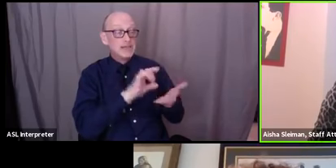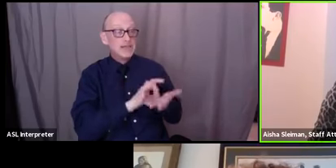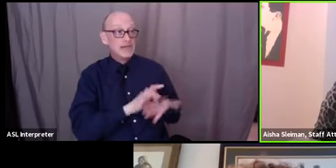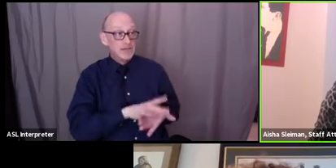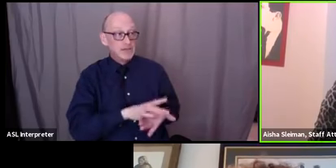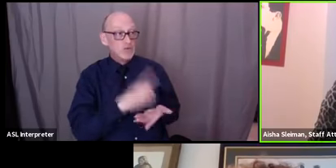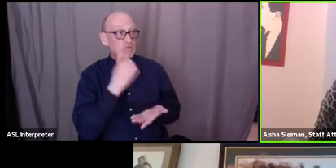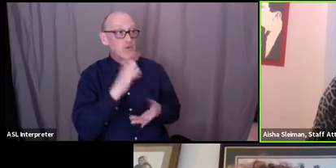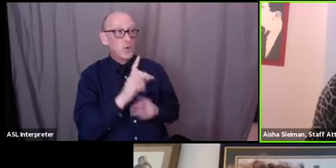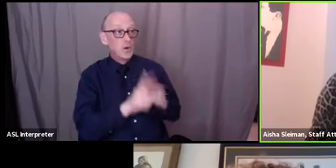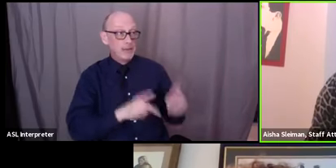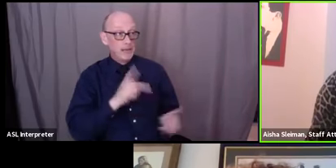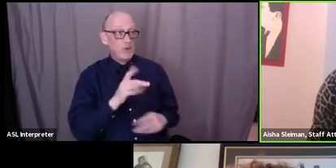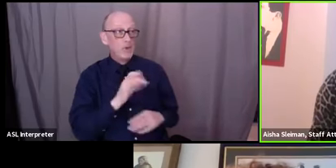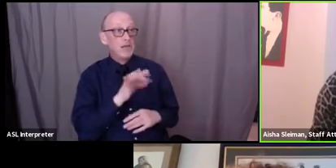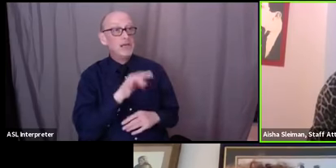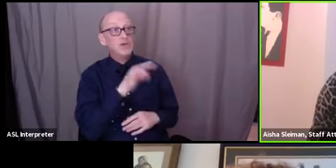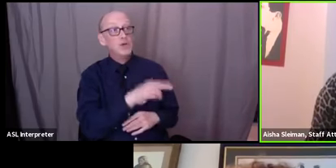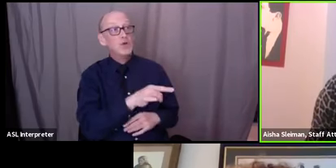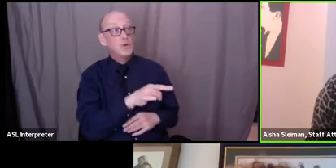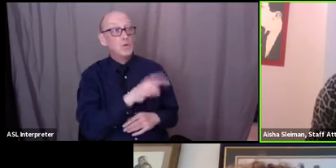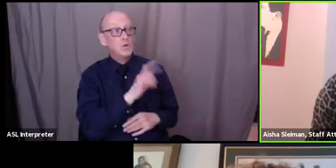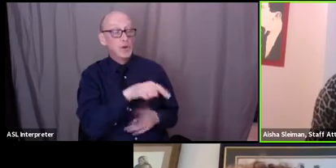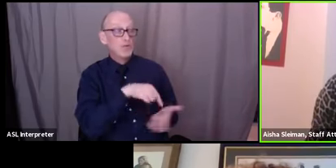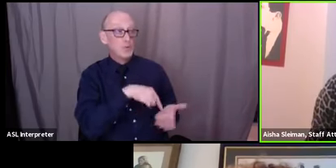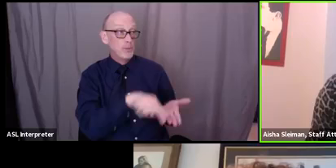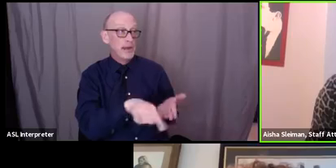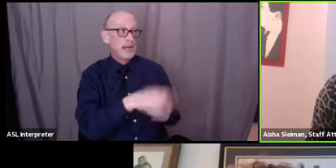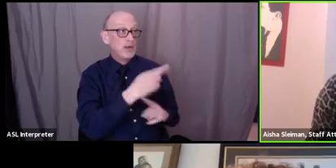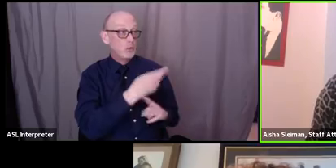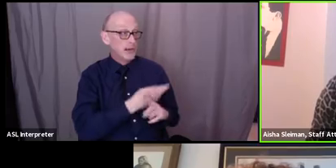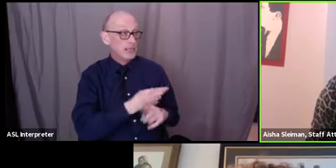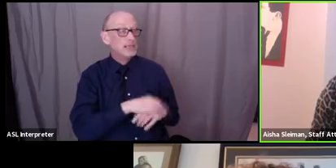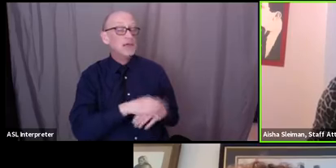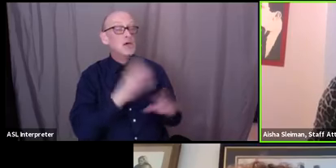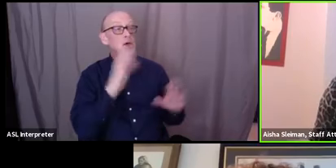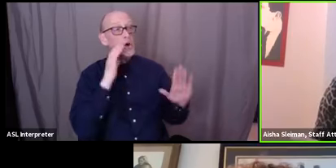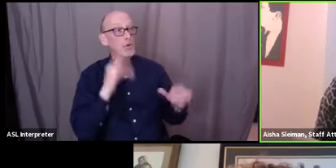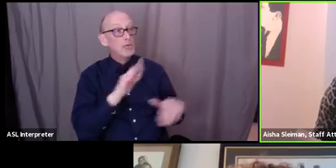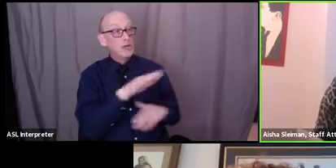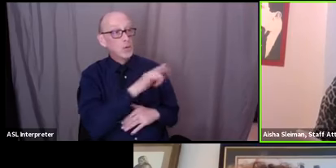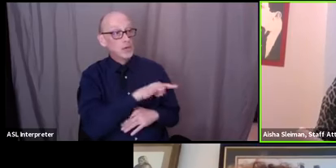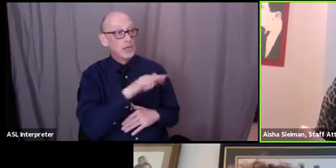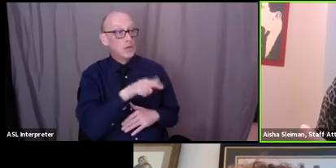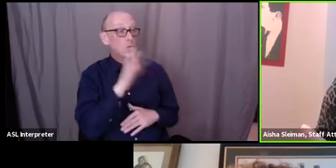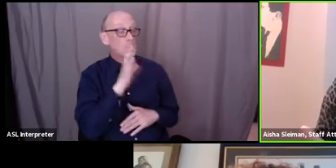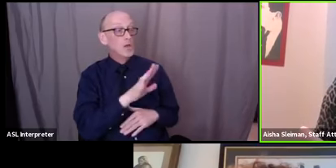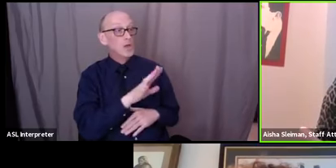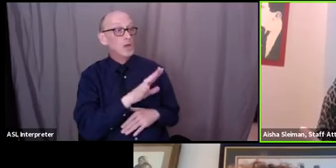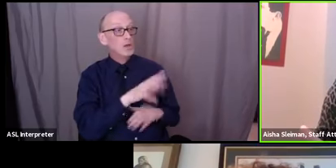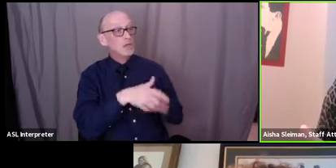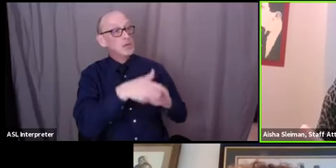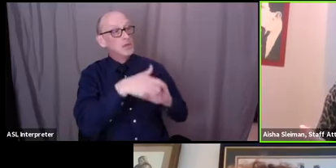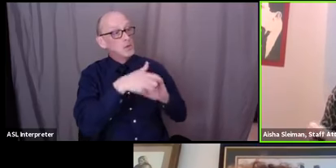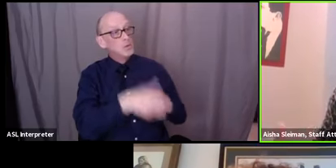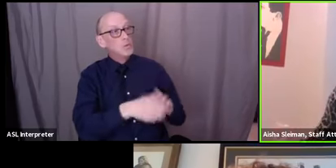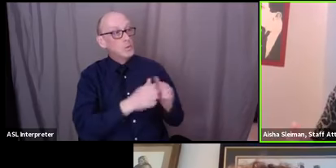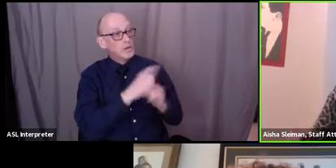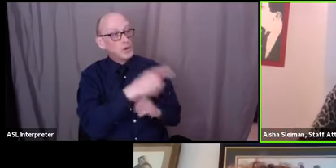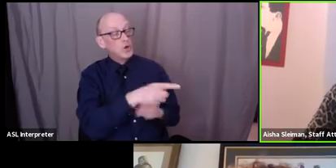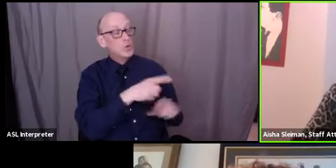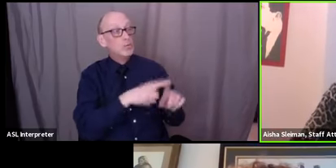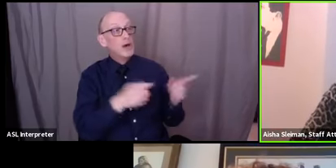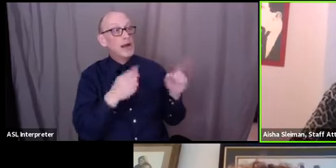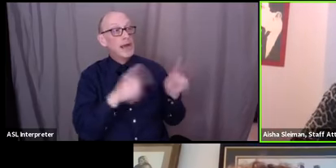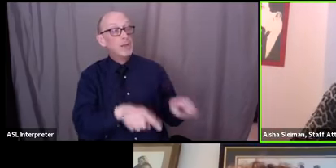if you you have you have to pay your rent um hopefully your landlord will work with you but come may 1st and i do